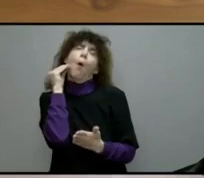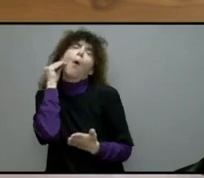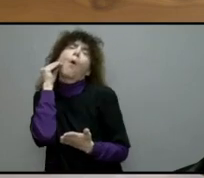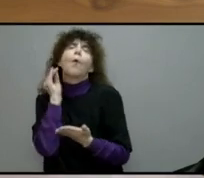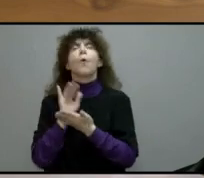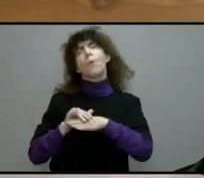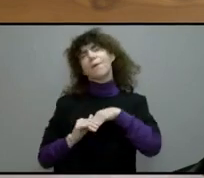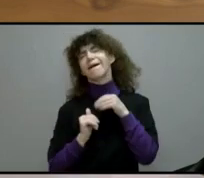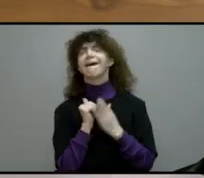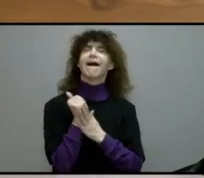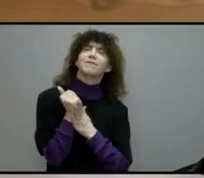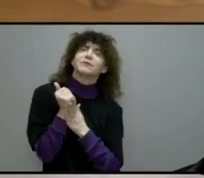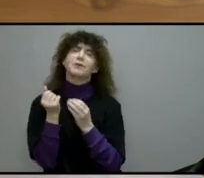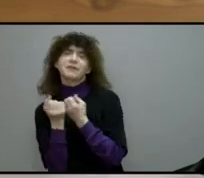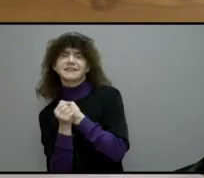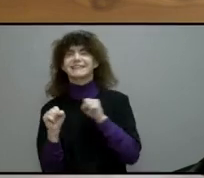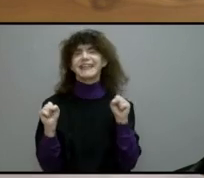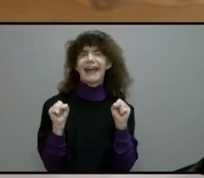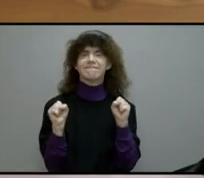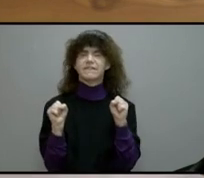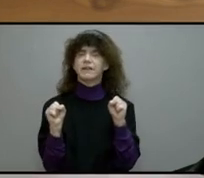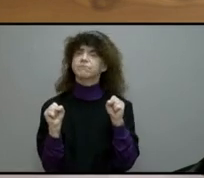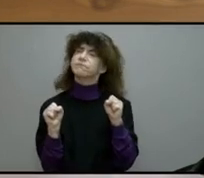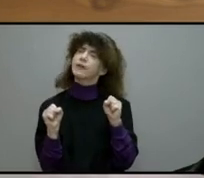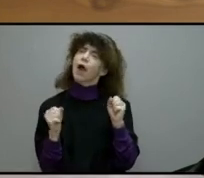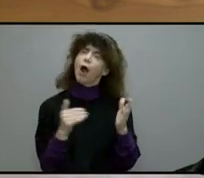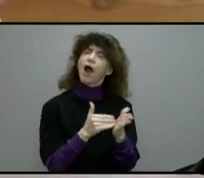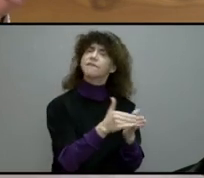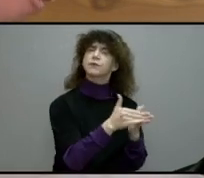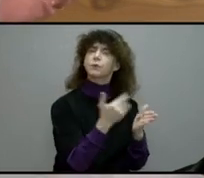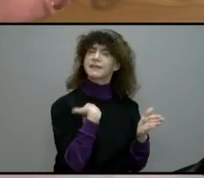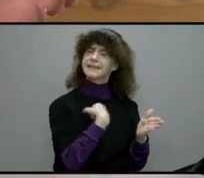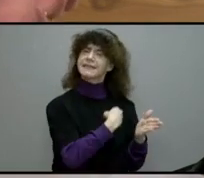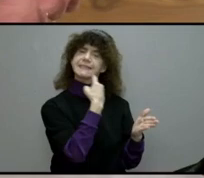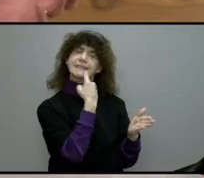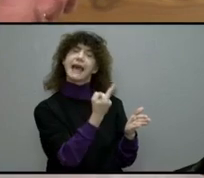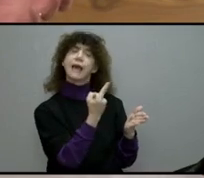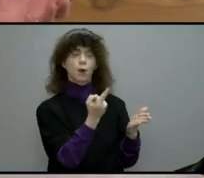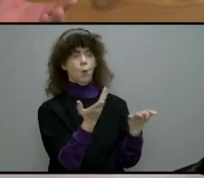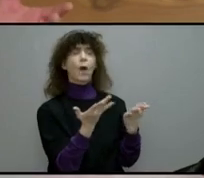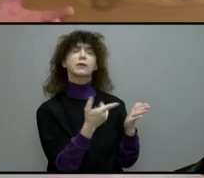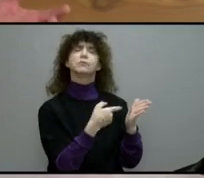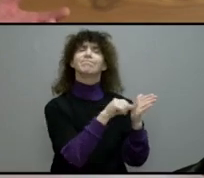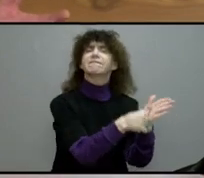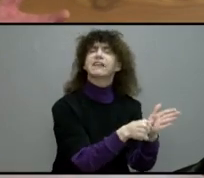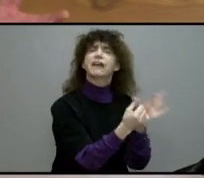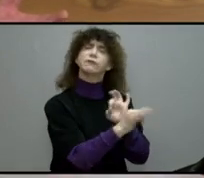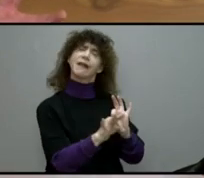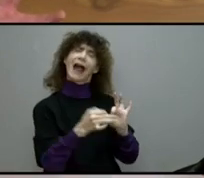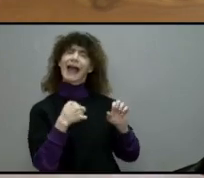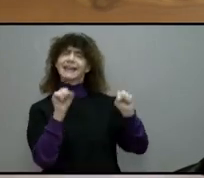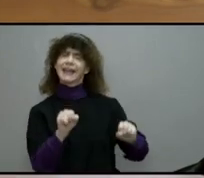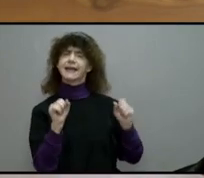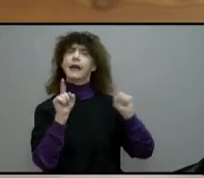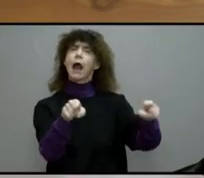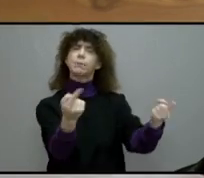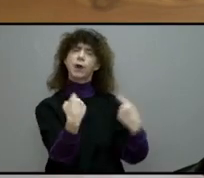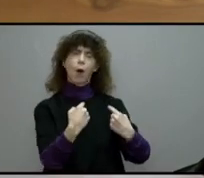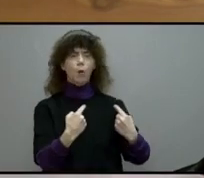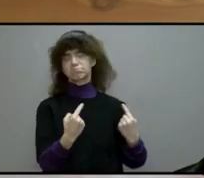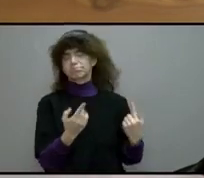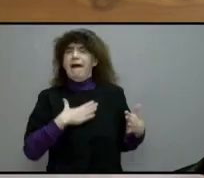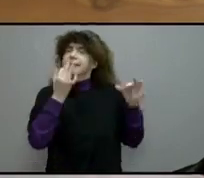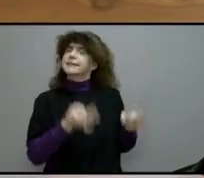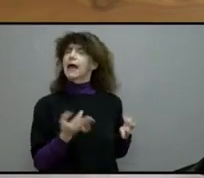When we want to convey a sense of freedom, we often say, I can come and go as I please. In other words,